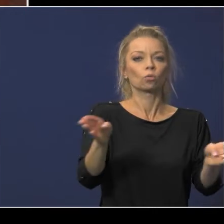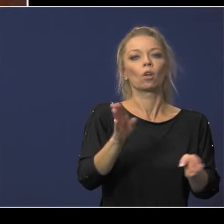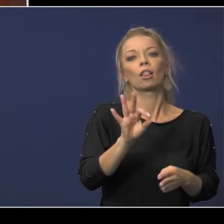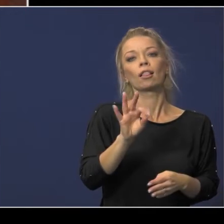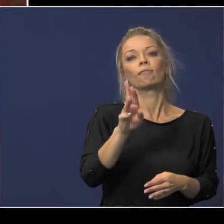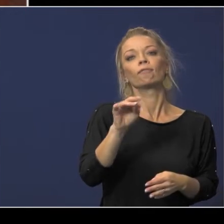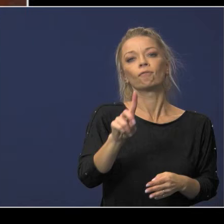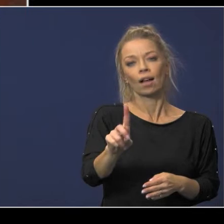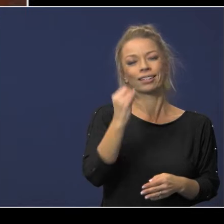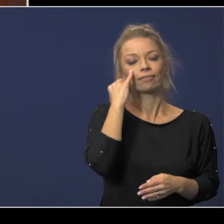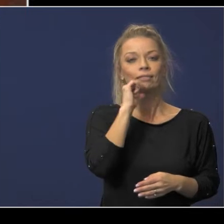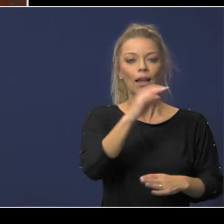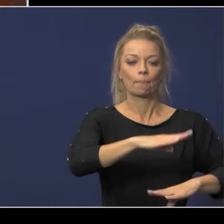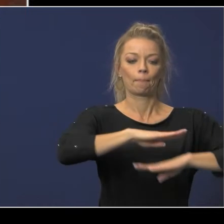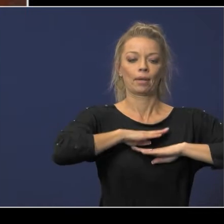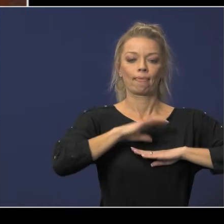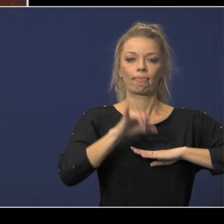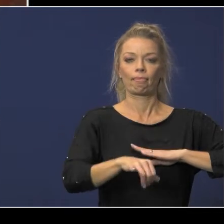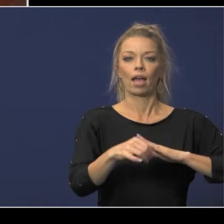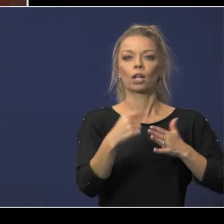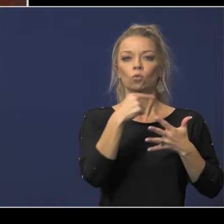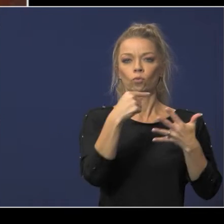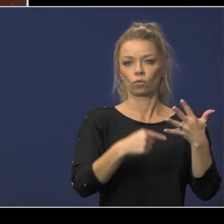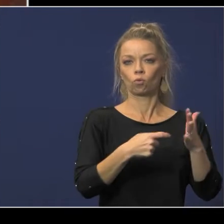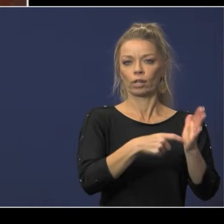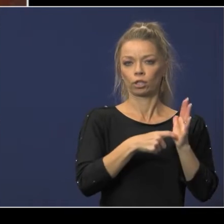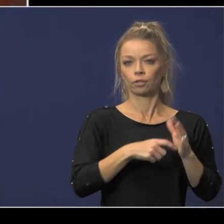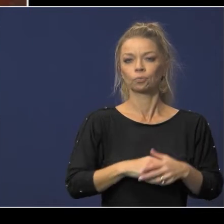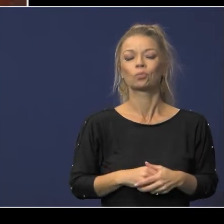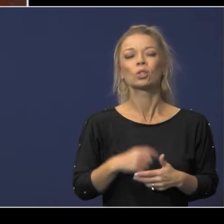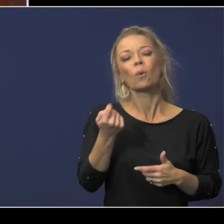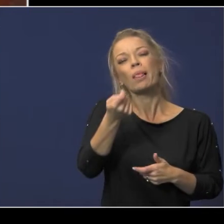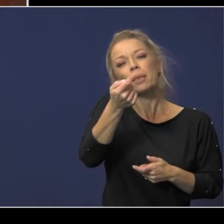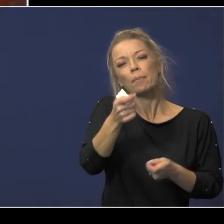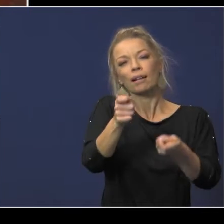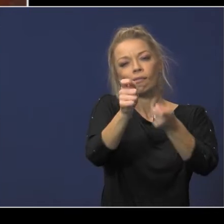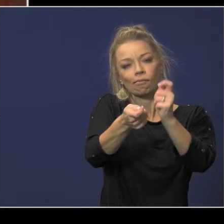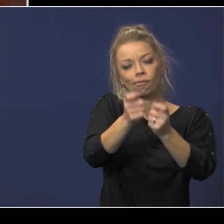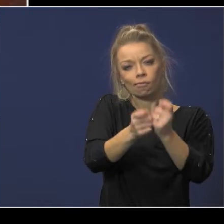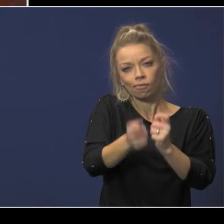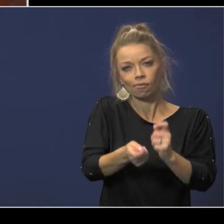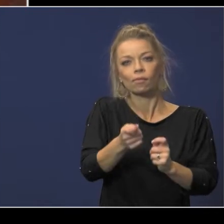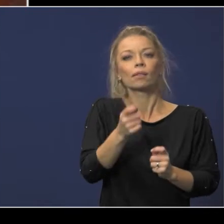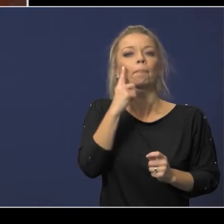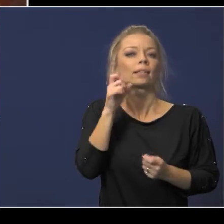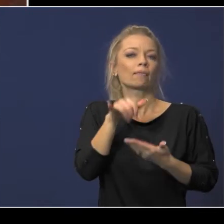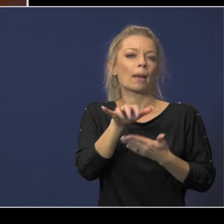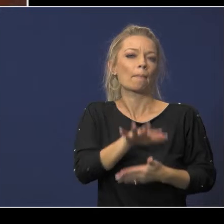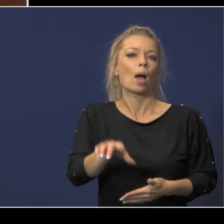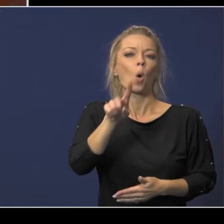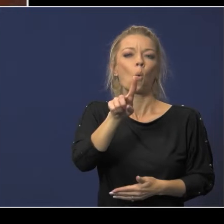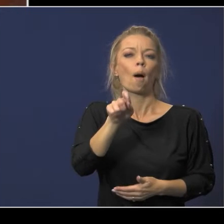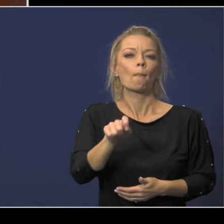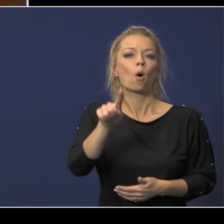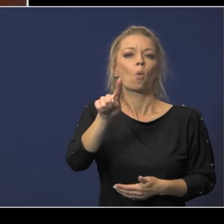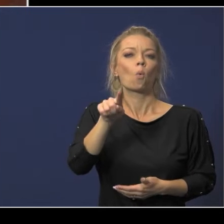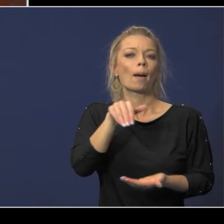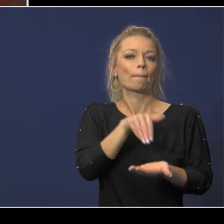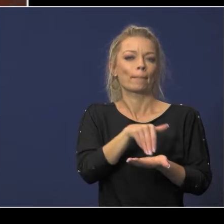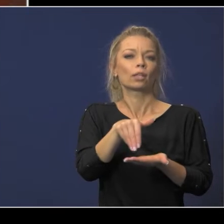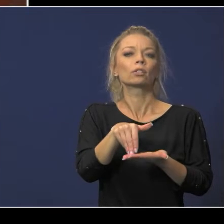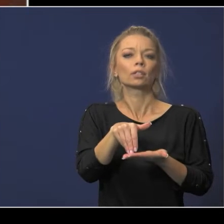so you'll see here um that there was a prior period adjustment because of this of about 1.1 million dollars